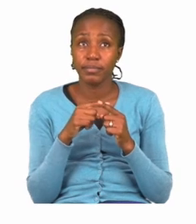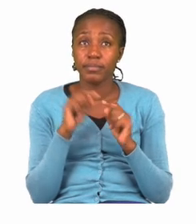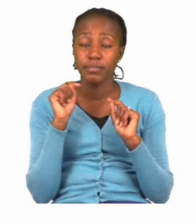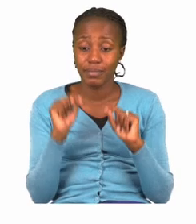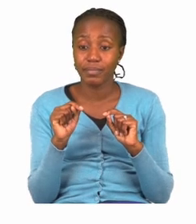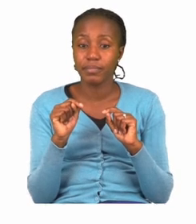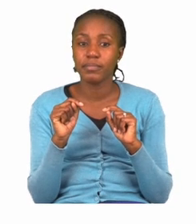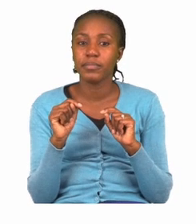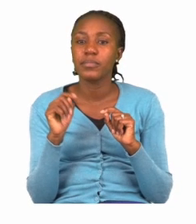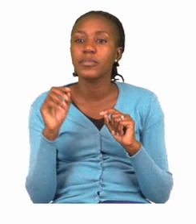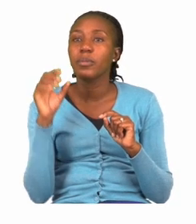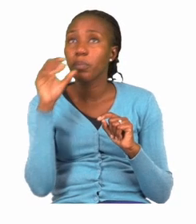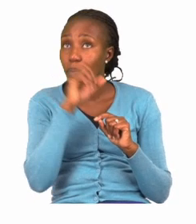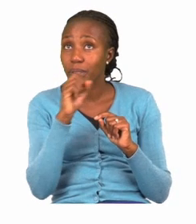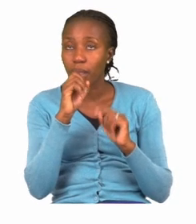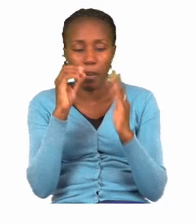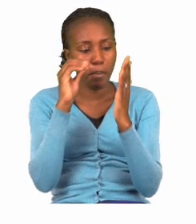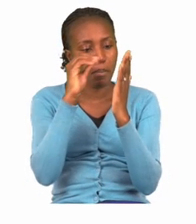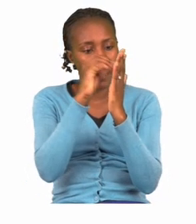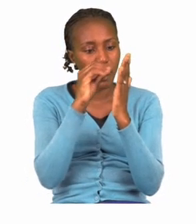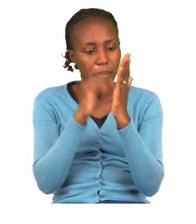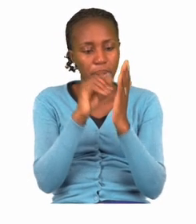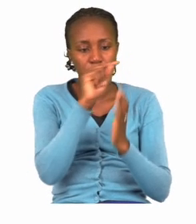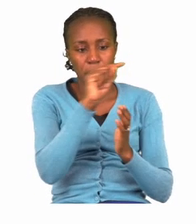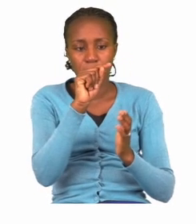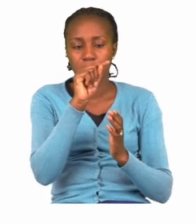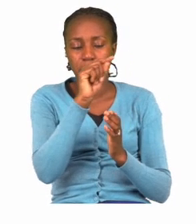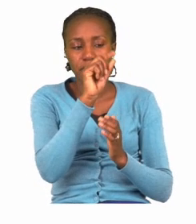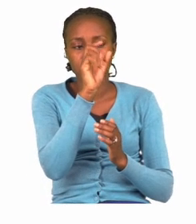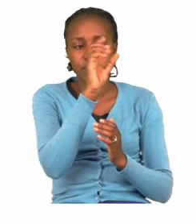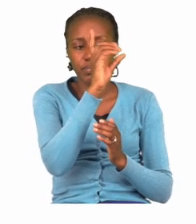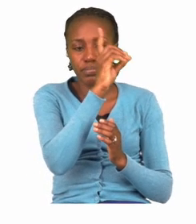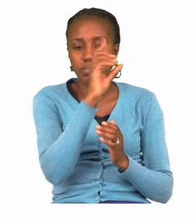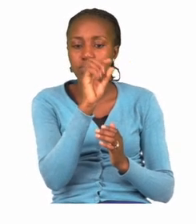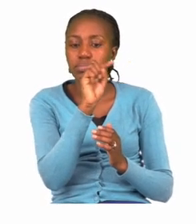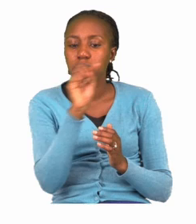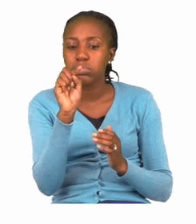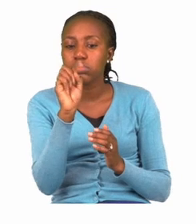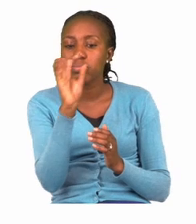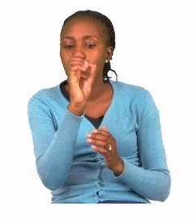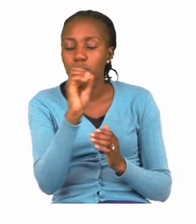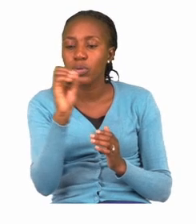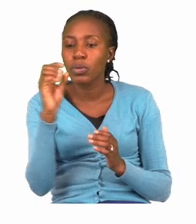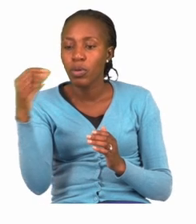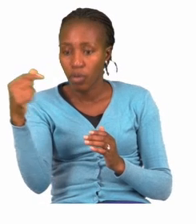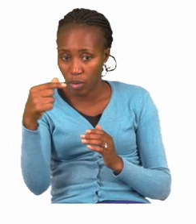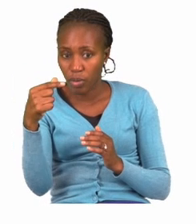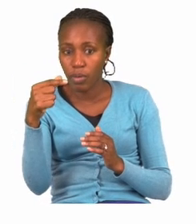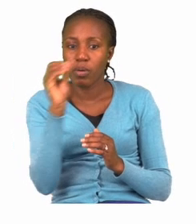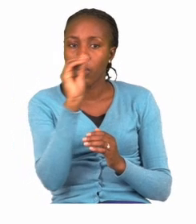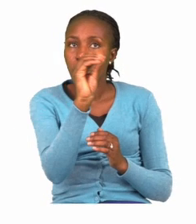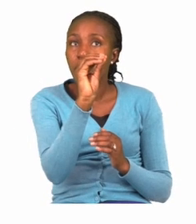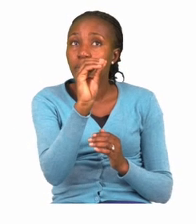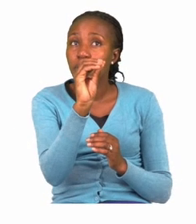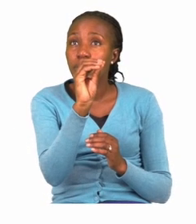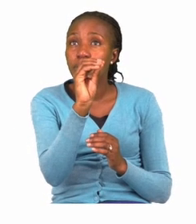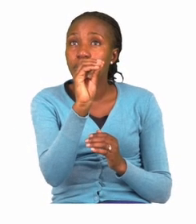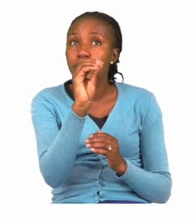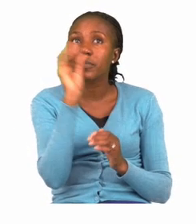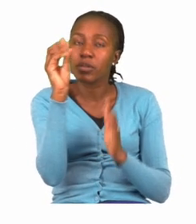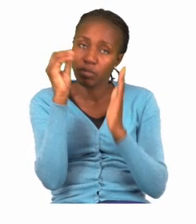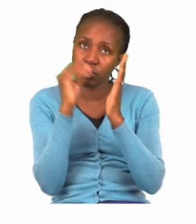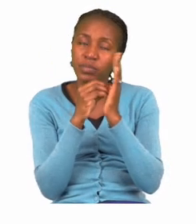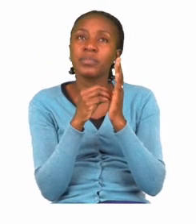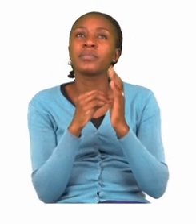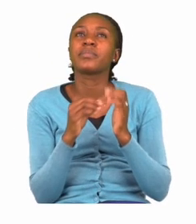the missing letters. Now you will see that the words have been given to you and in each word there is